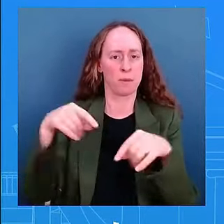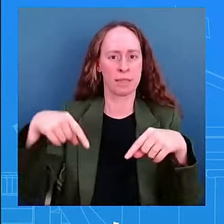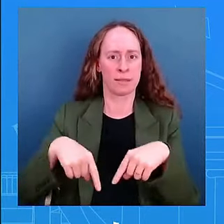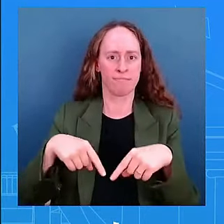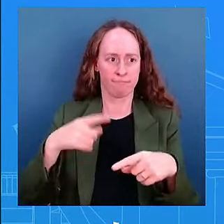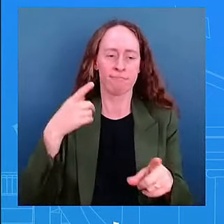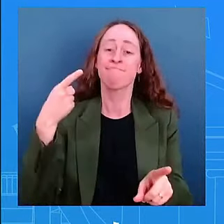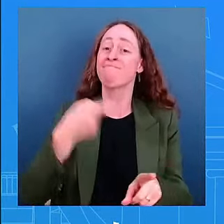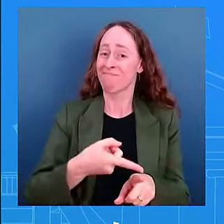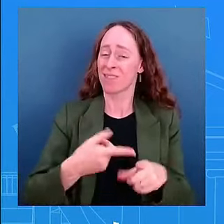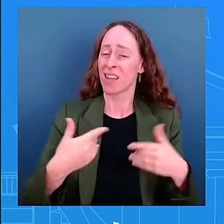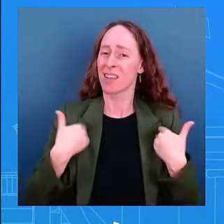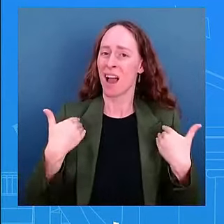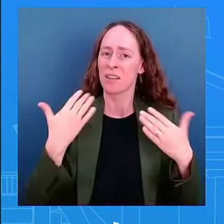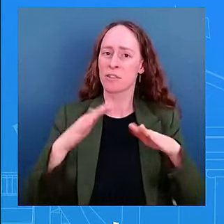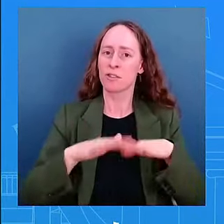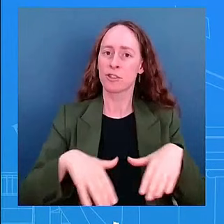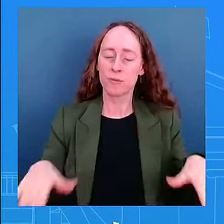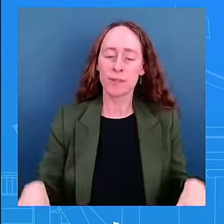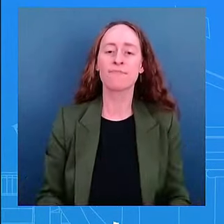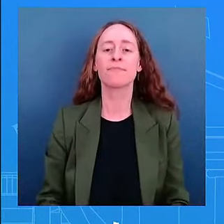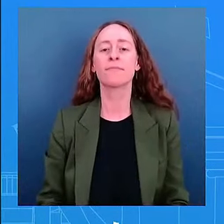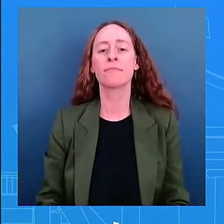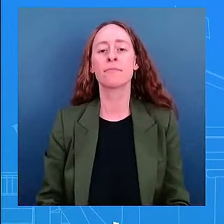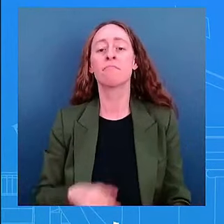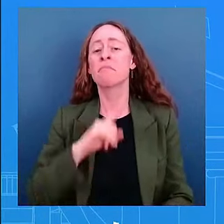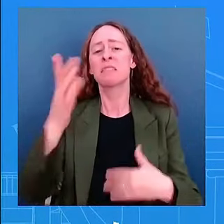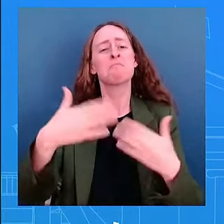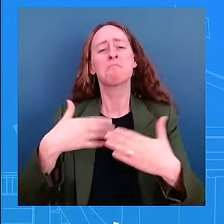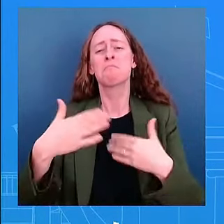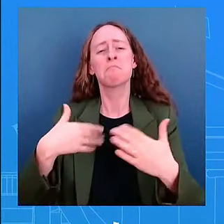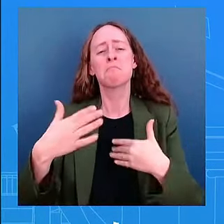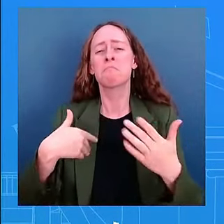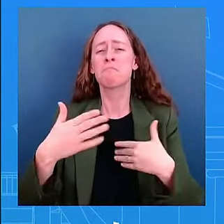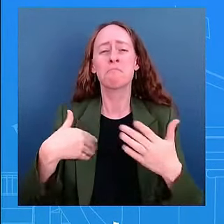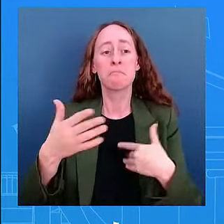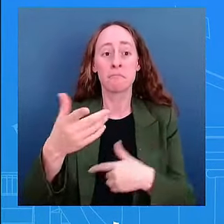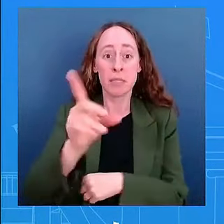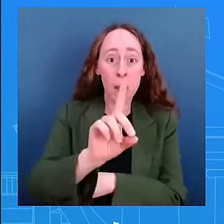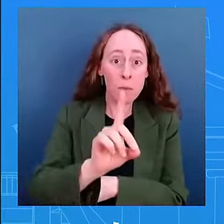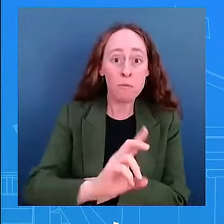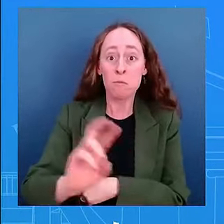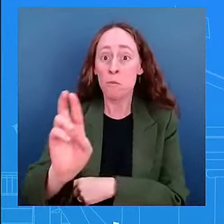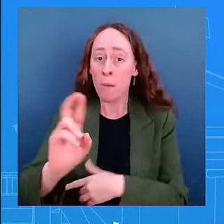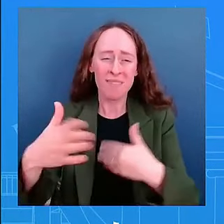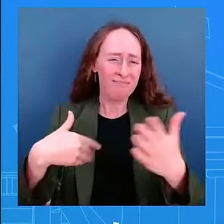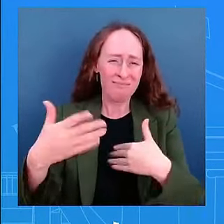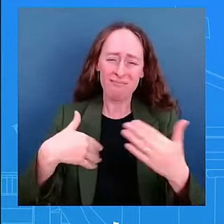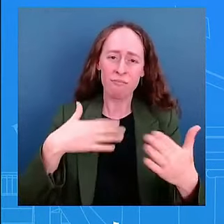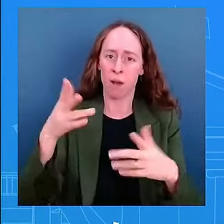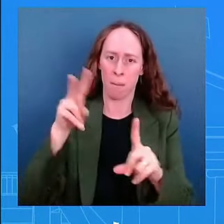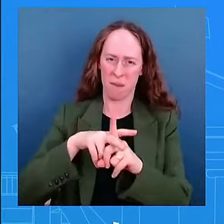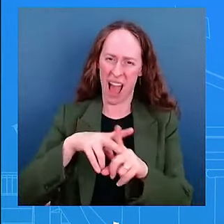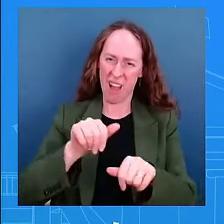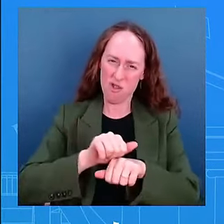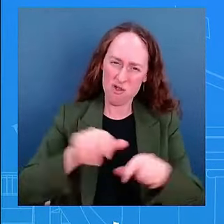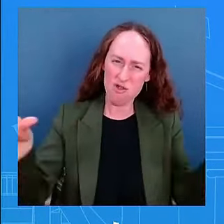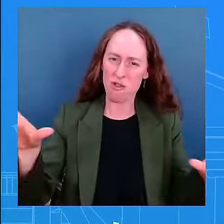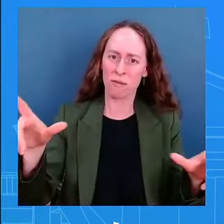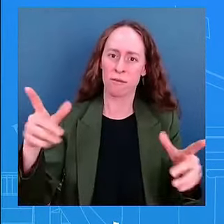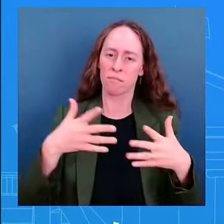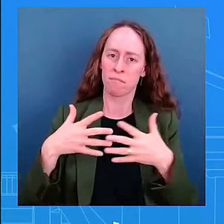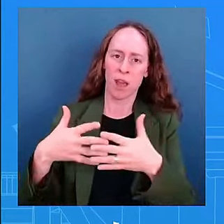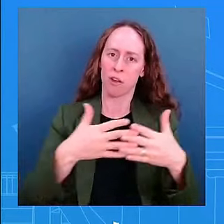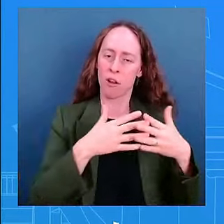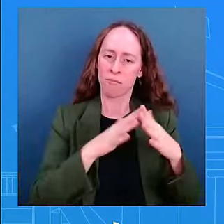politics and affects red states and blue states and it's why the administration has invested historic resources launched new tools